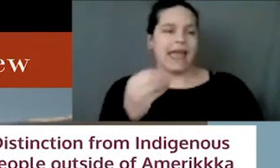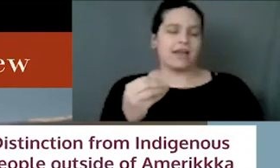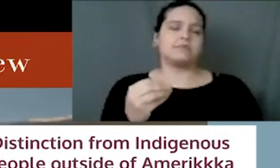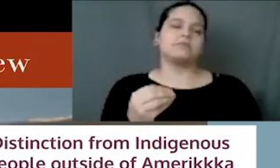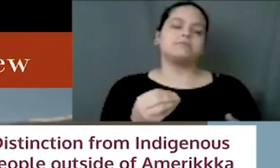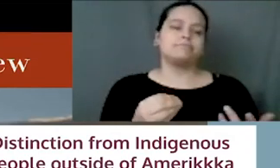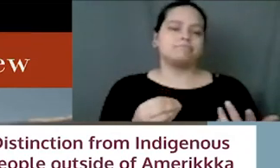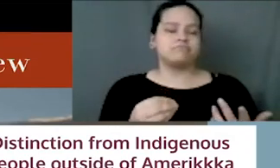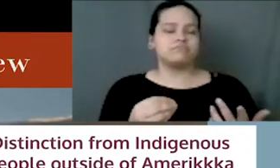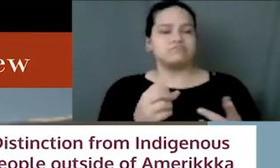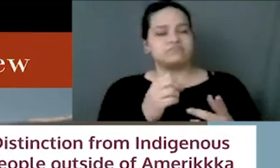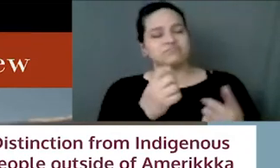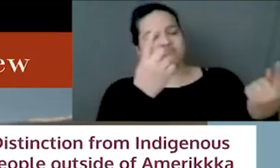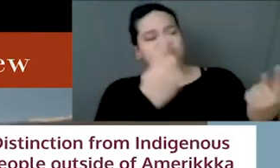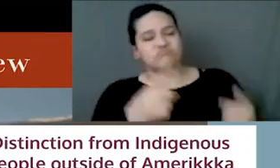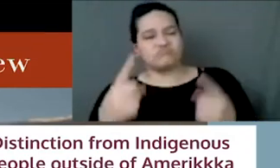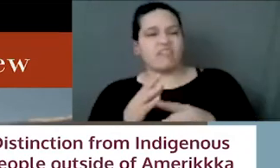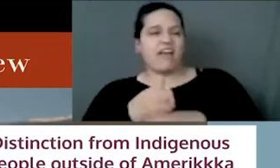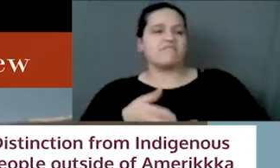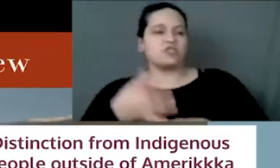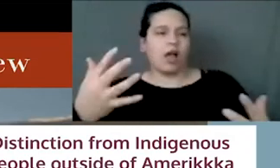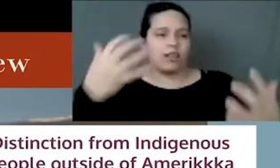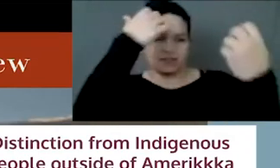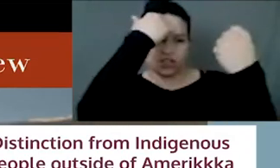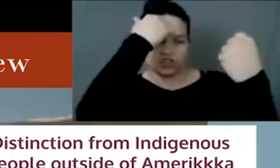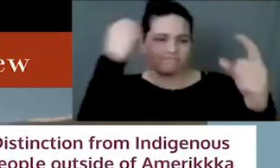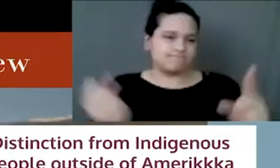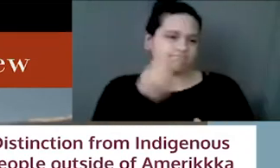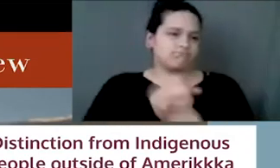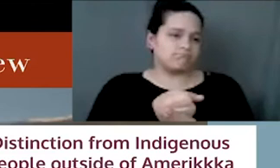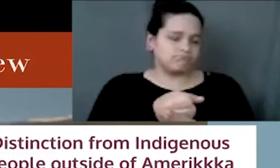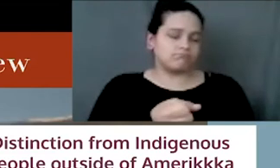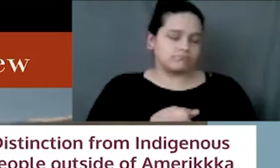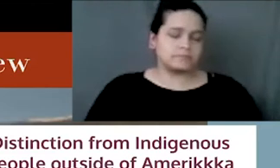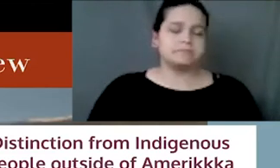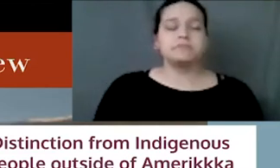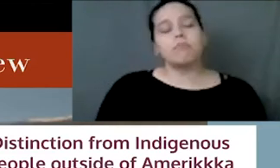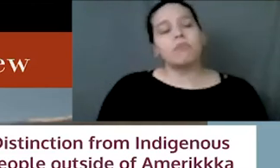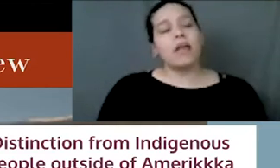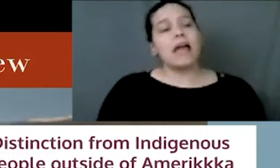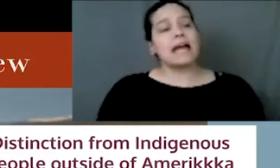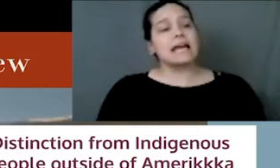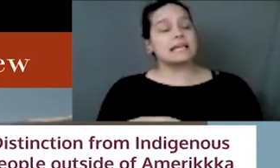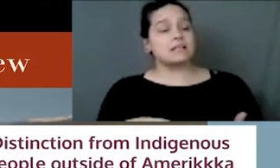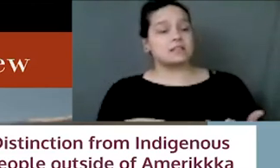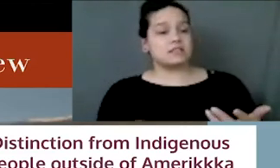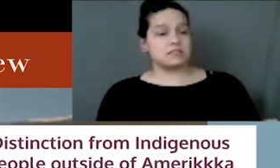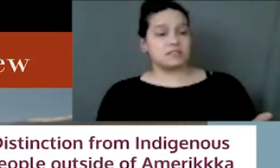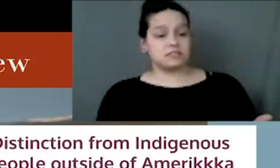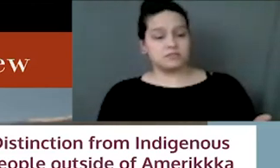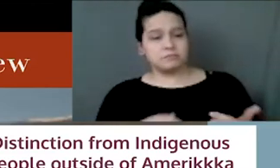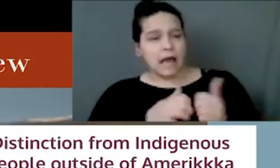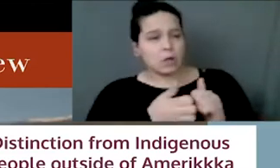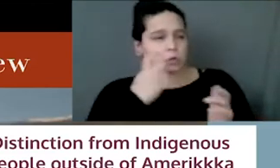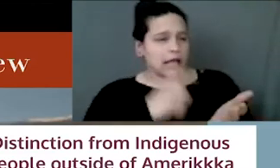from colonization. The distinction between indigenous people here